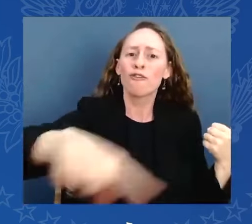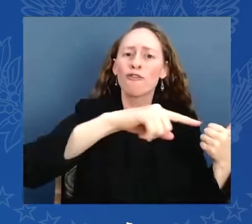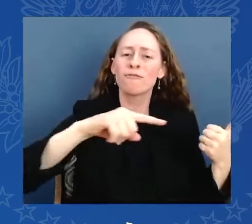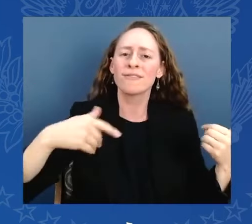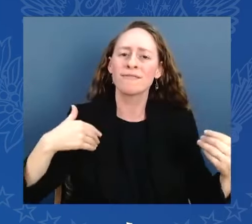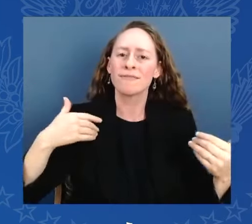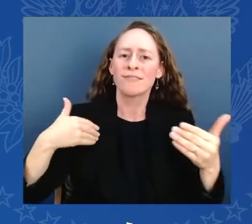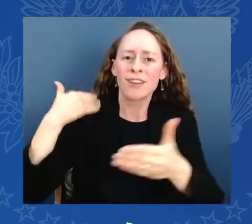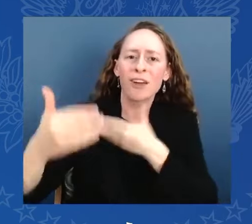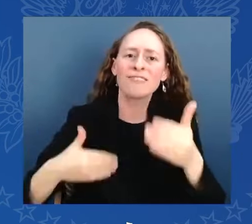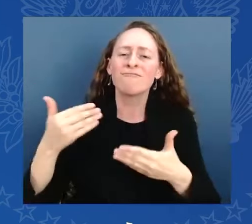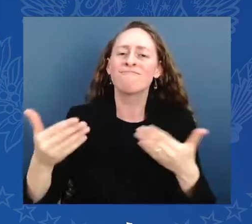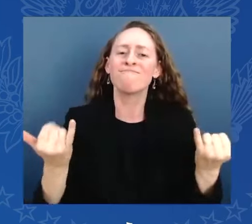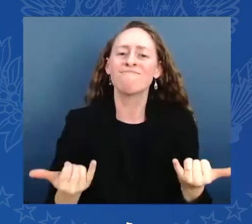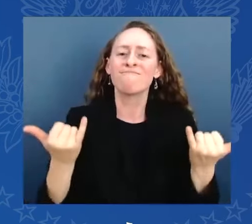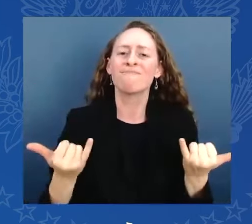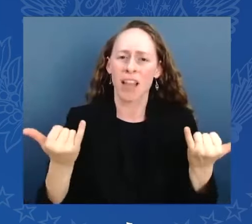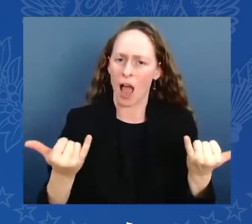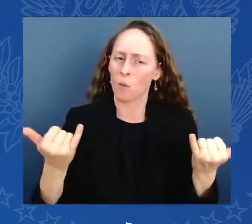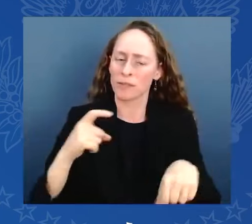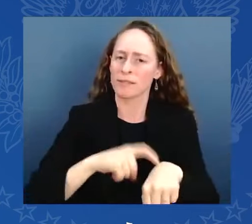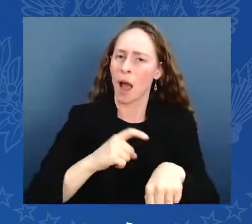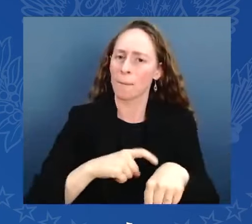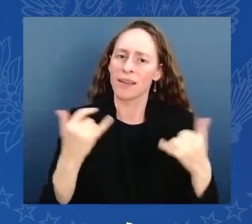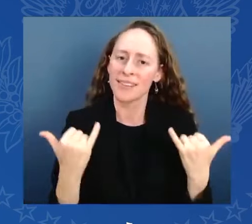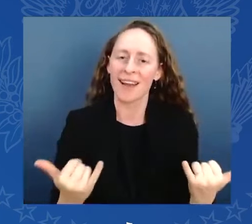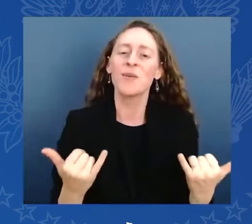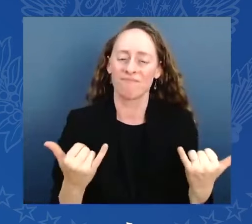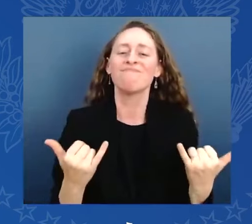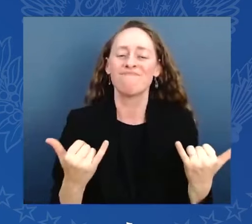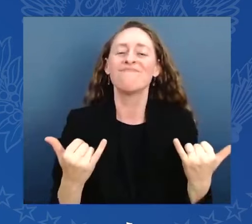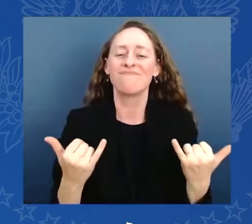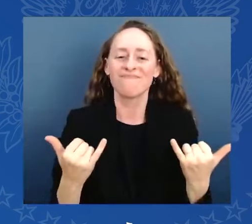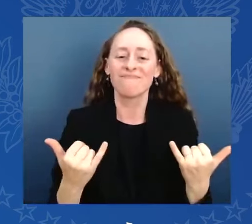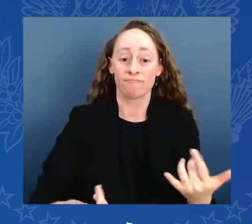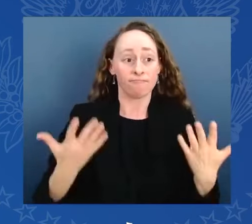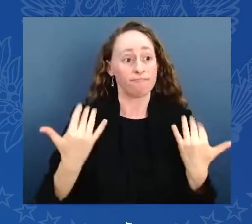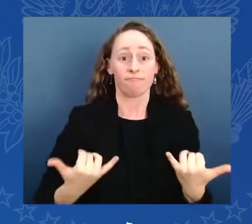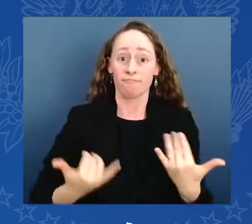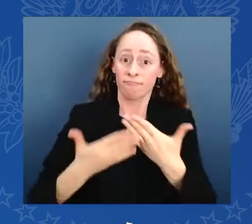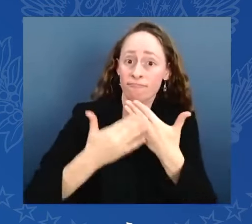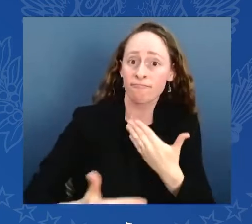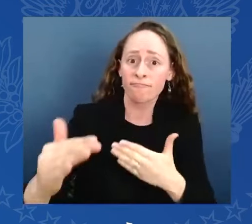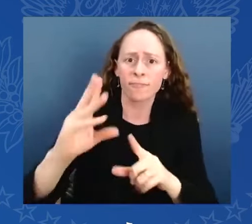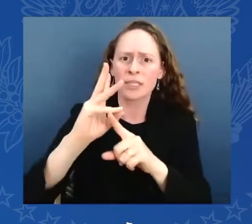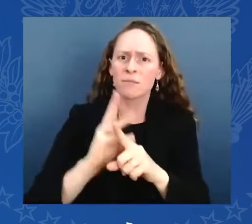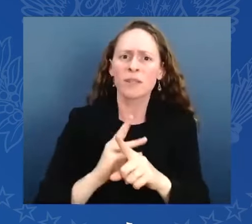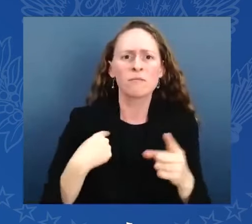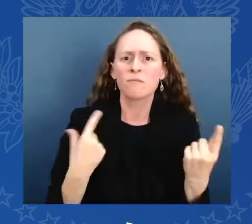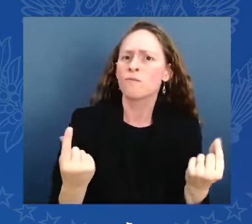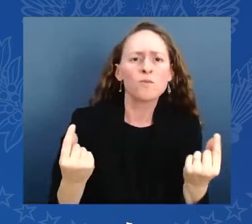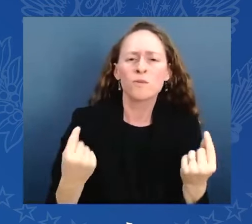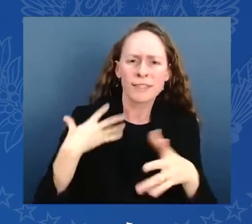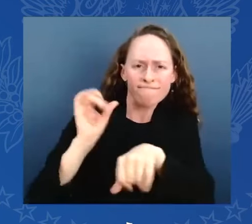In the next six months, I'll be focused on doing my job as president. That means I'll continue to lower costs for hardworking